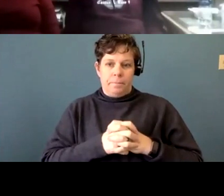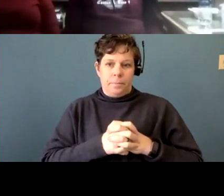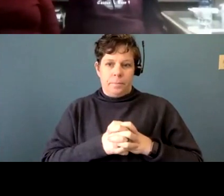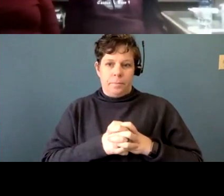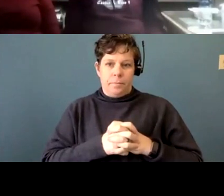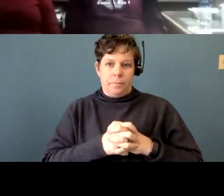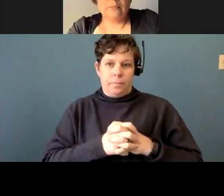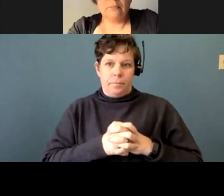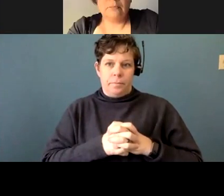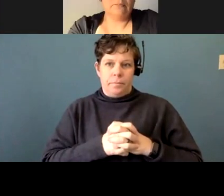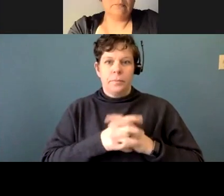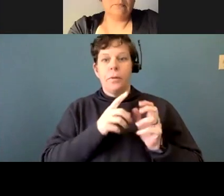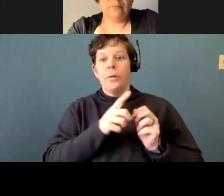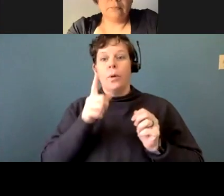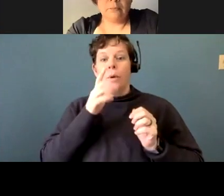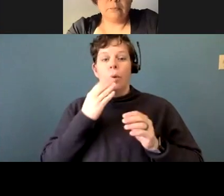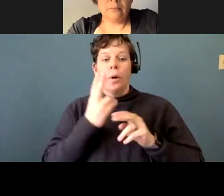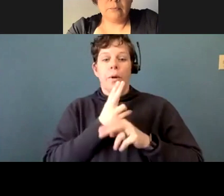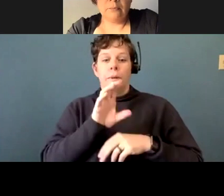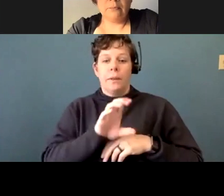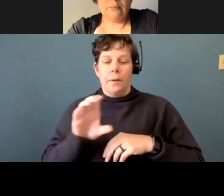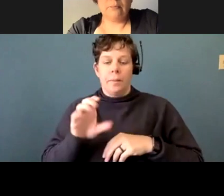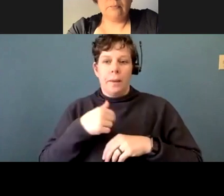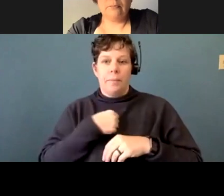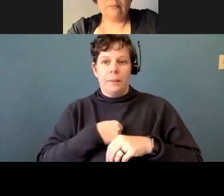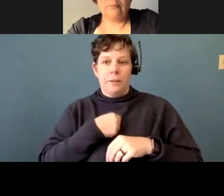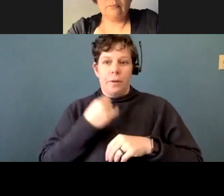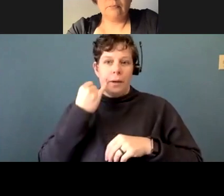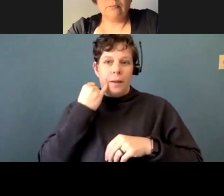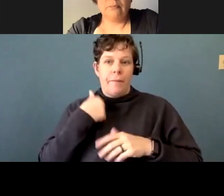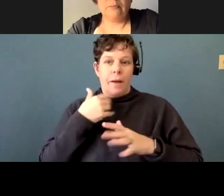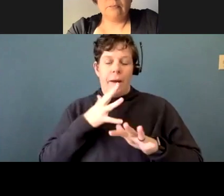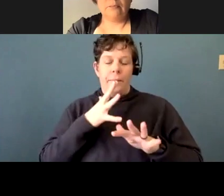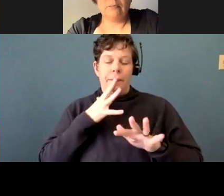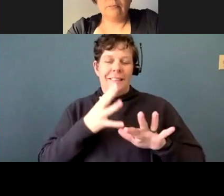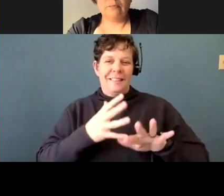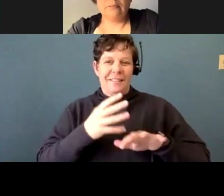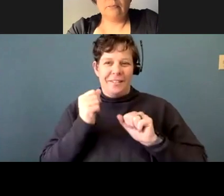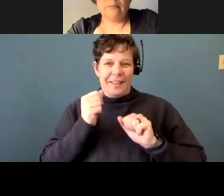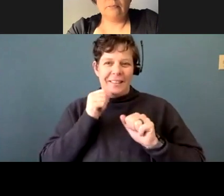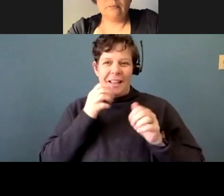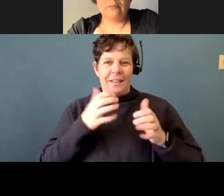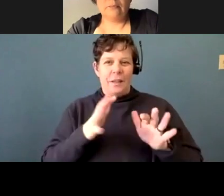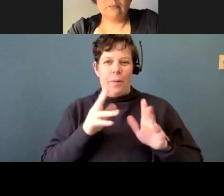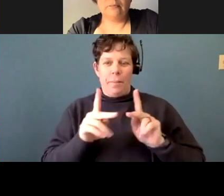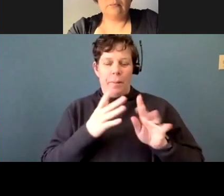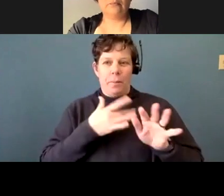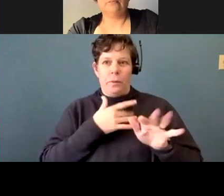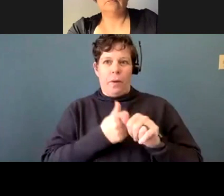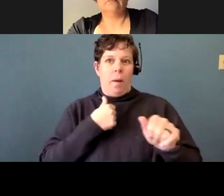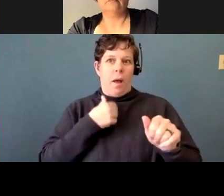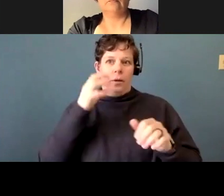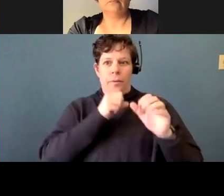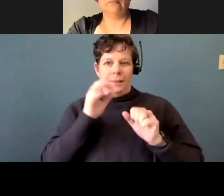And for those of you who are using closed captioning, I'm sorry if, um, I went too fast. I don't want to leave anybody behind by any stretch. Okay.